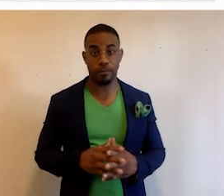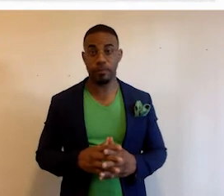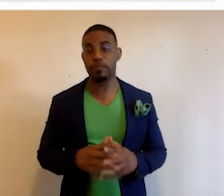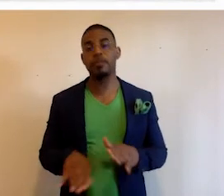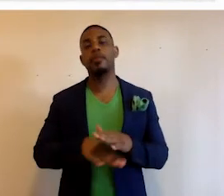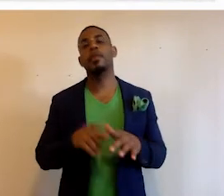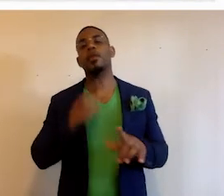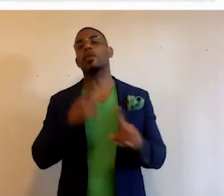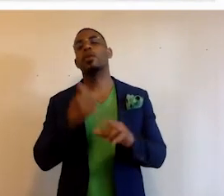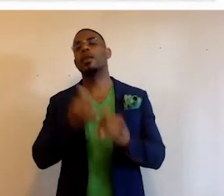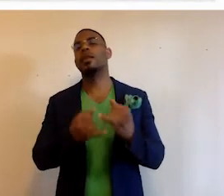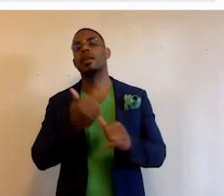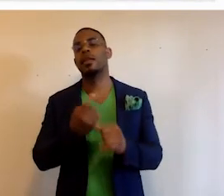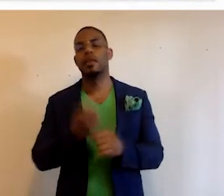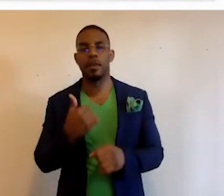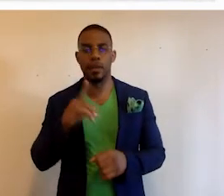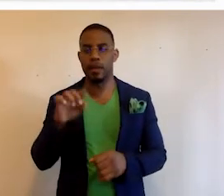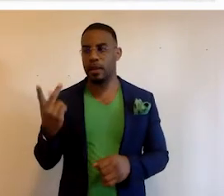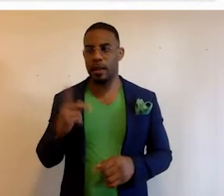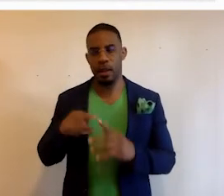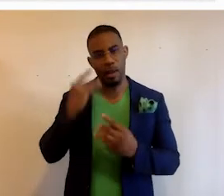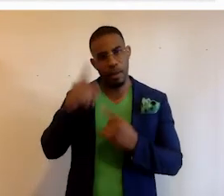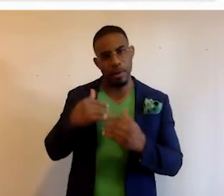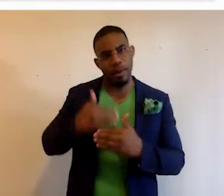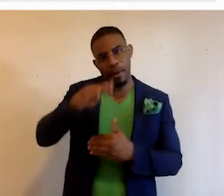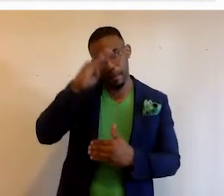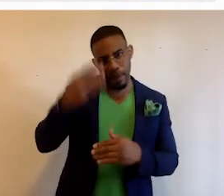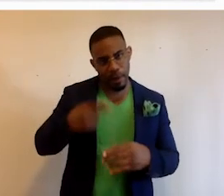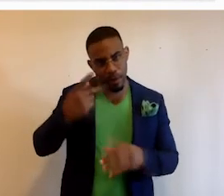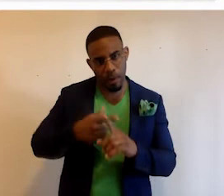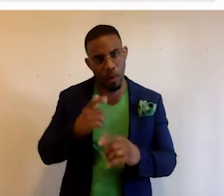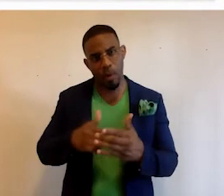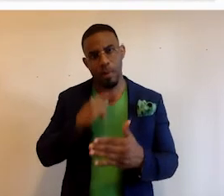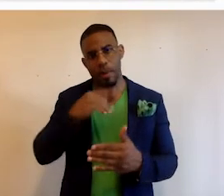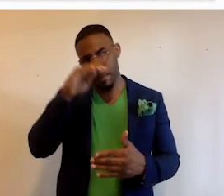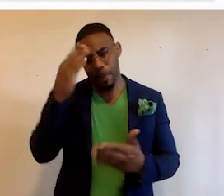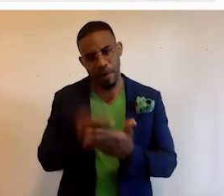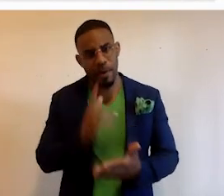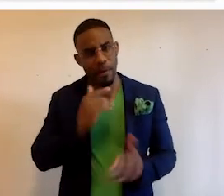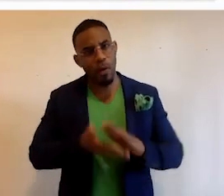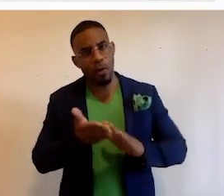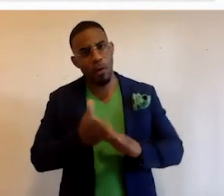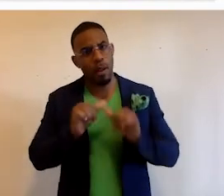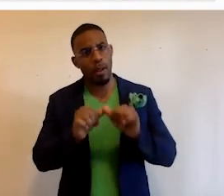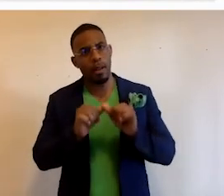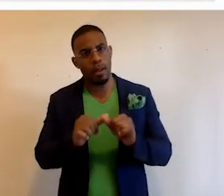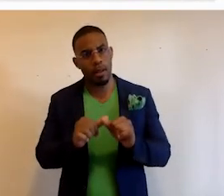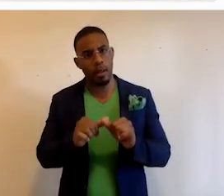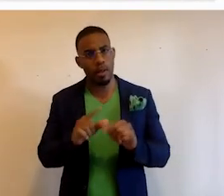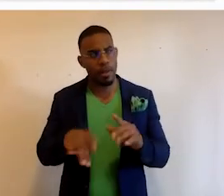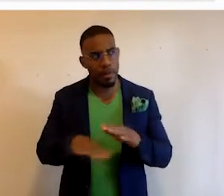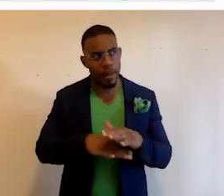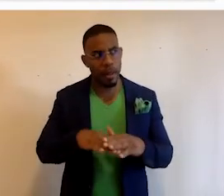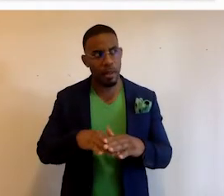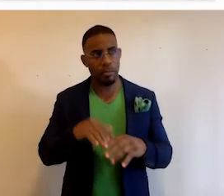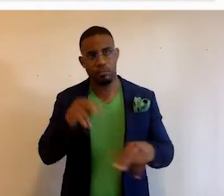Basically, towards the end of every year, Dale and I would start thinking about next Black History Month and what we would do with Black Facts, which had been running continuously, but basically